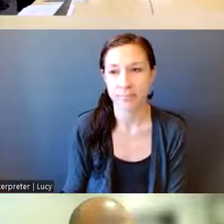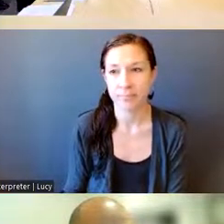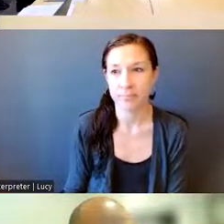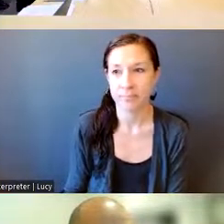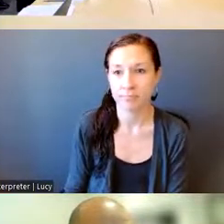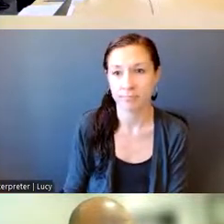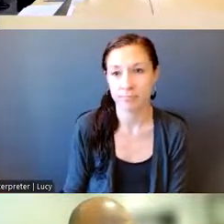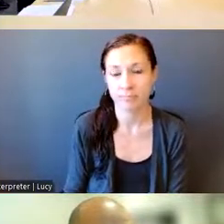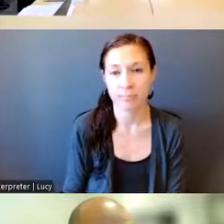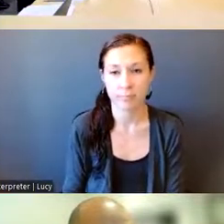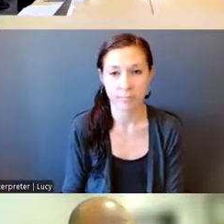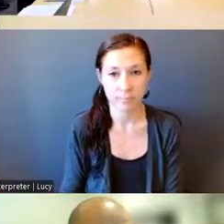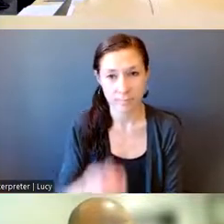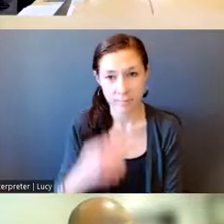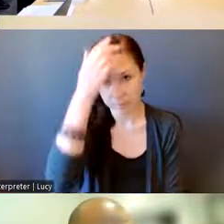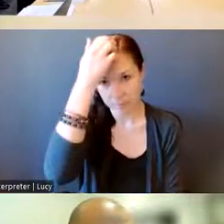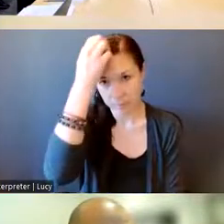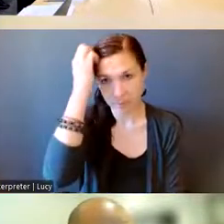Thank you all.